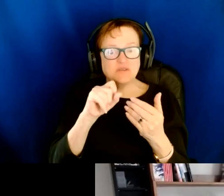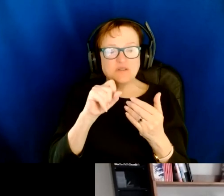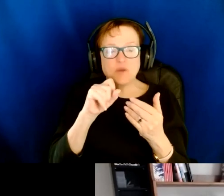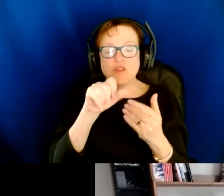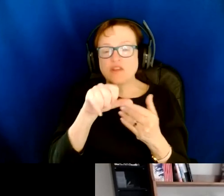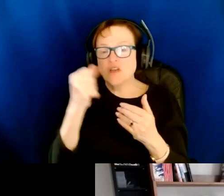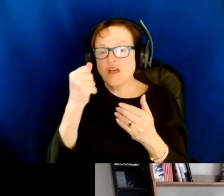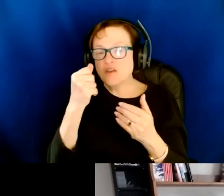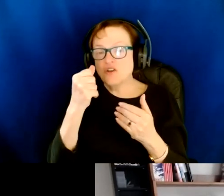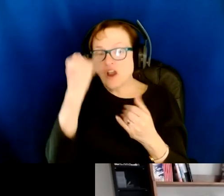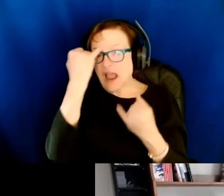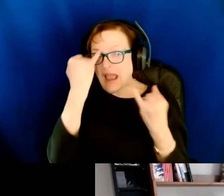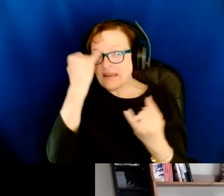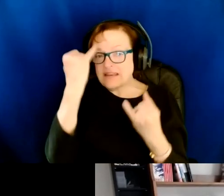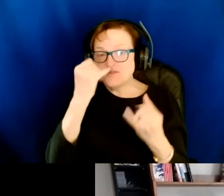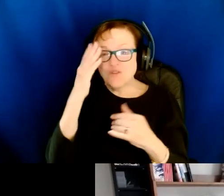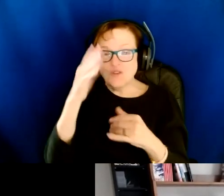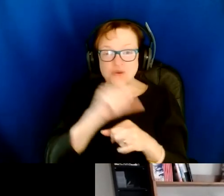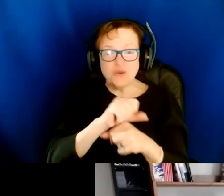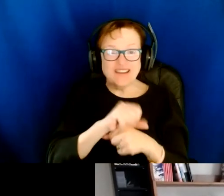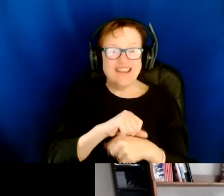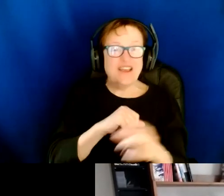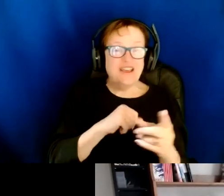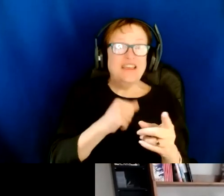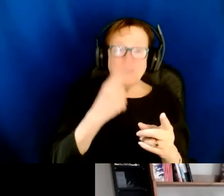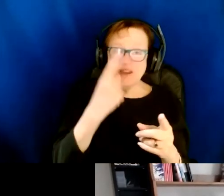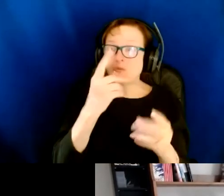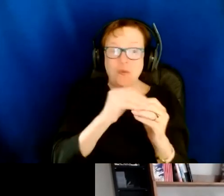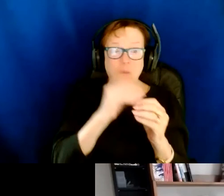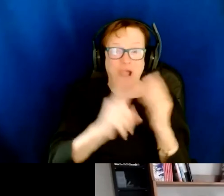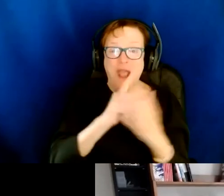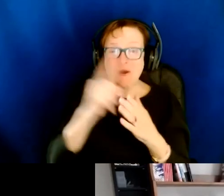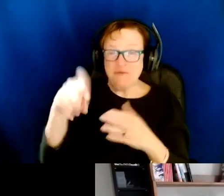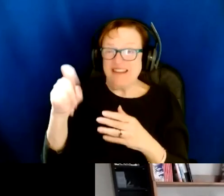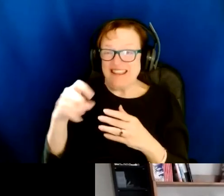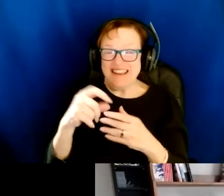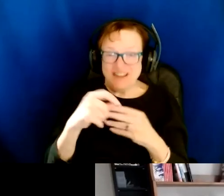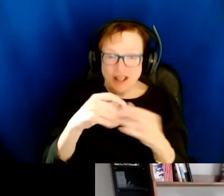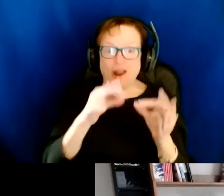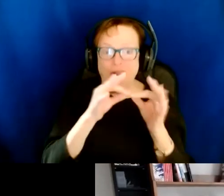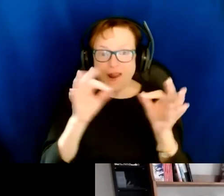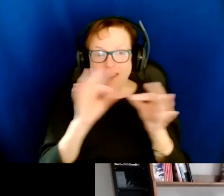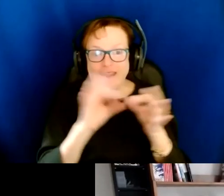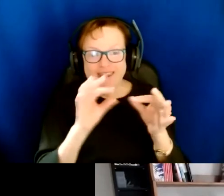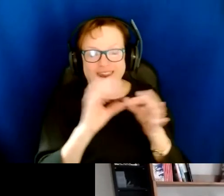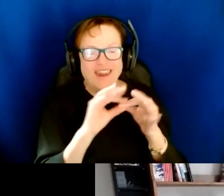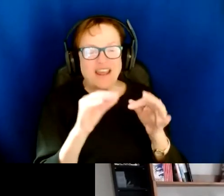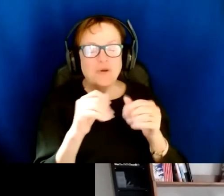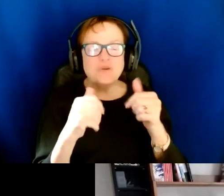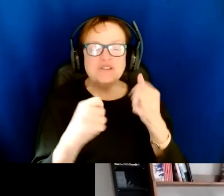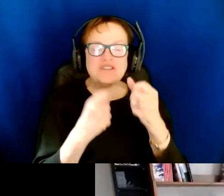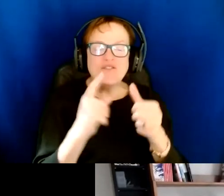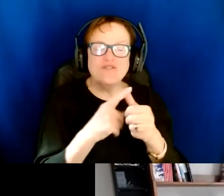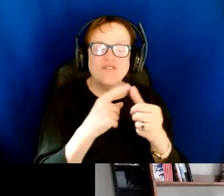future work? Oh boy, you have another hour? So how long has it been? So the project was first funded by ISED and